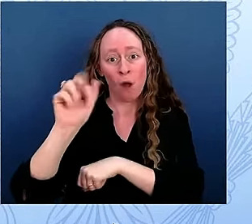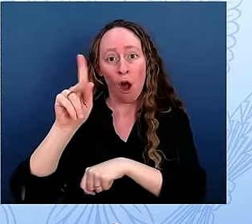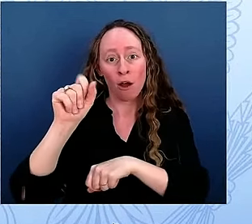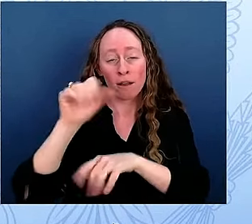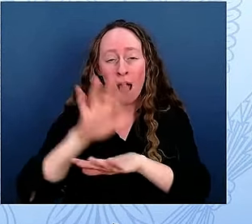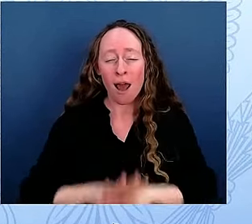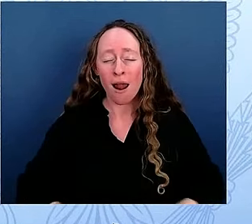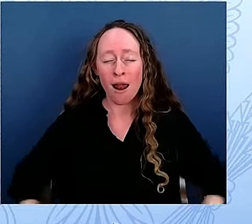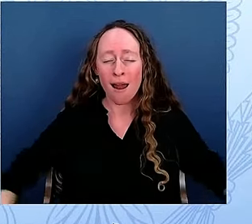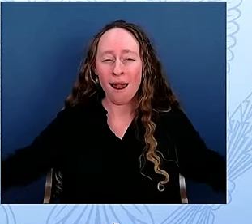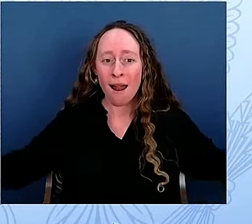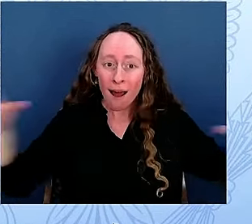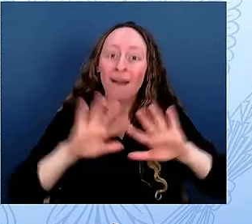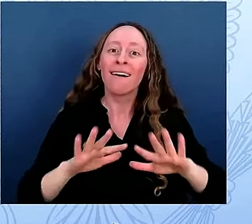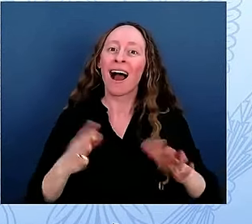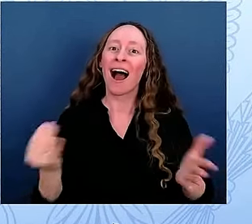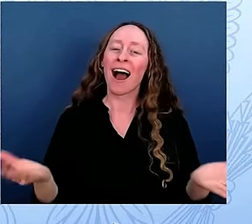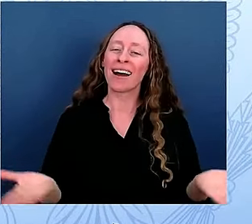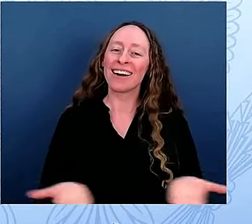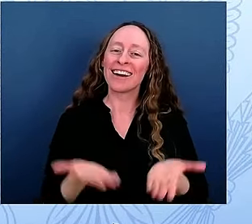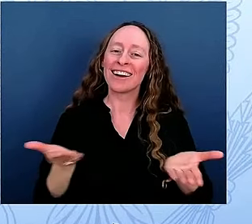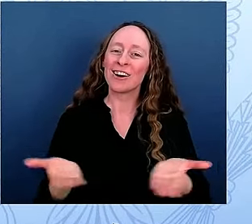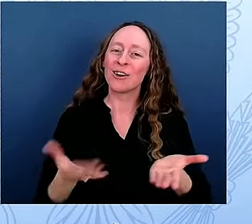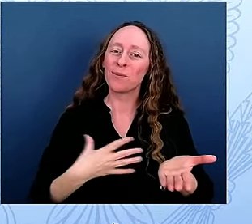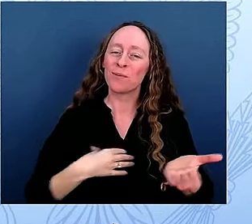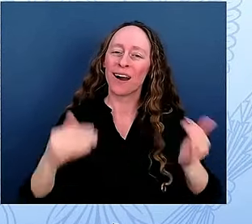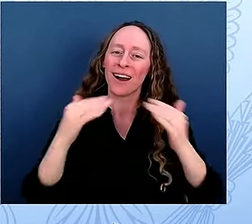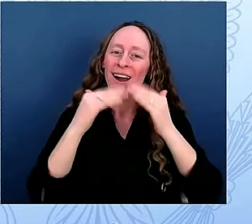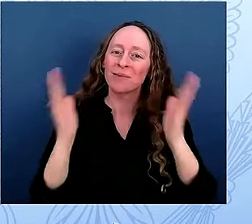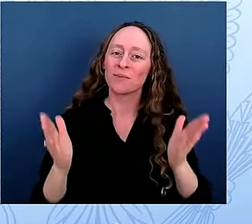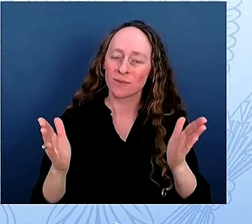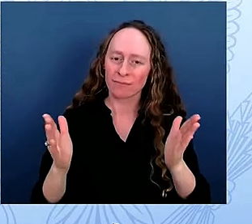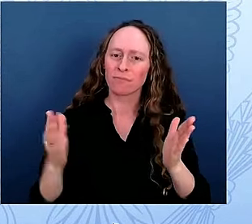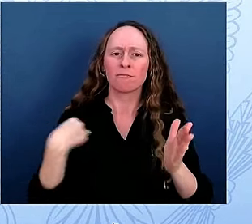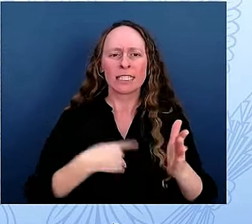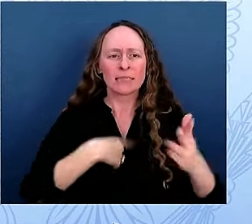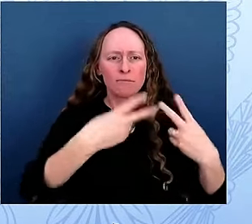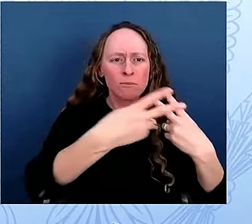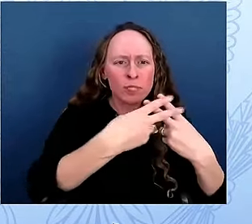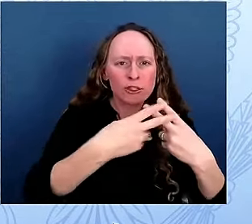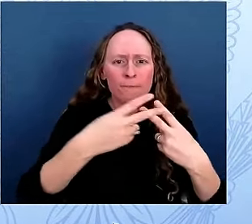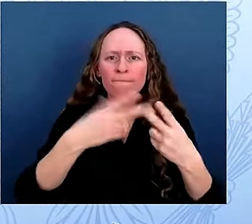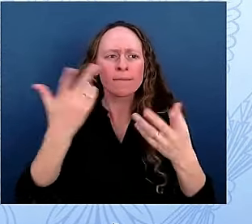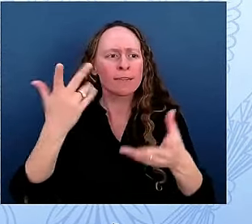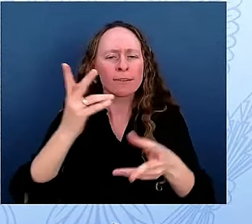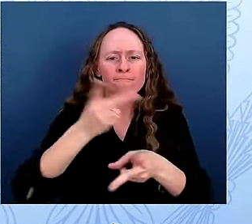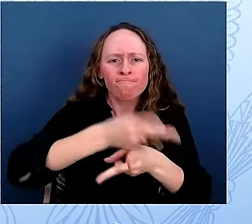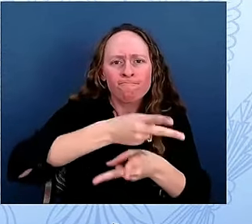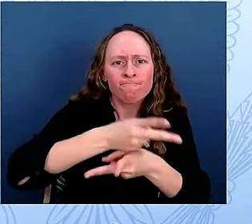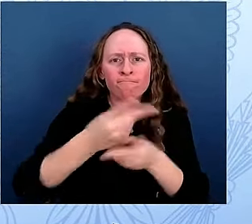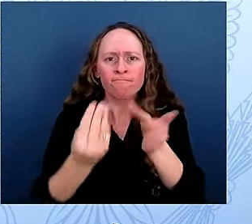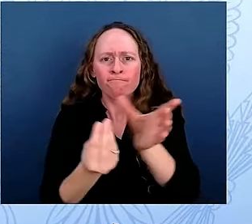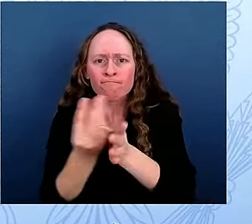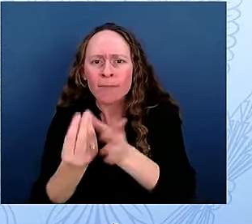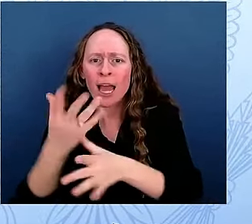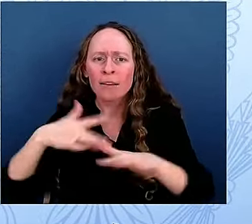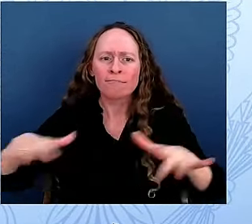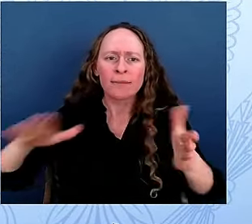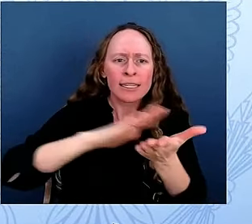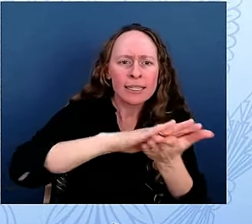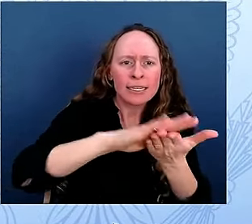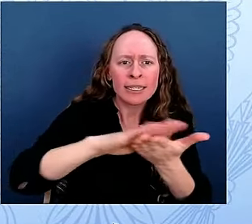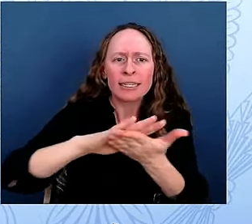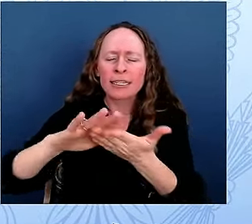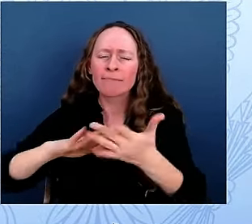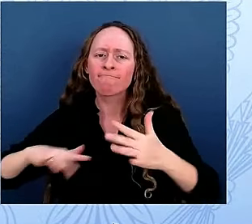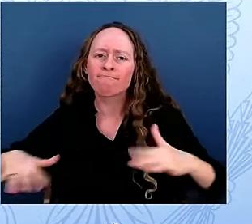take meticulous care of health and beauty of the grounds and gardens, preserve and care for priceless artifacts, provide iconic spaces